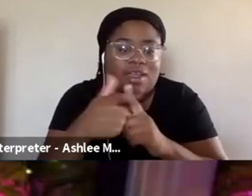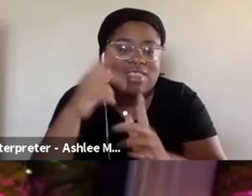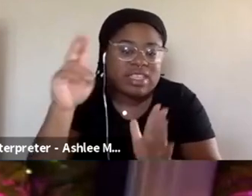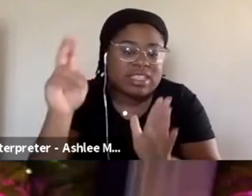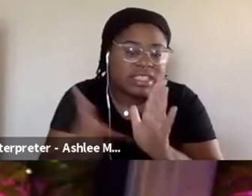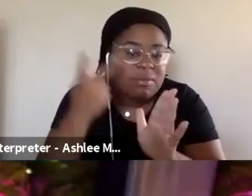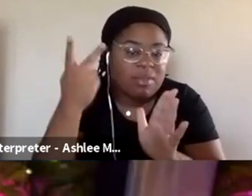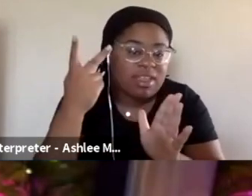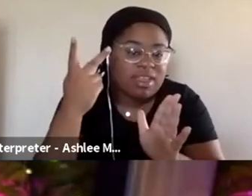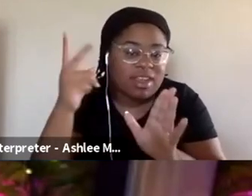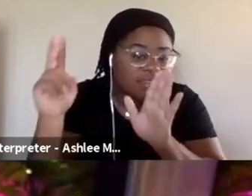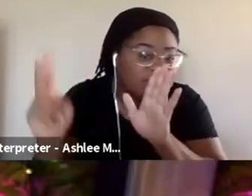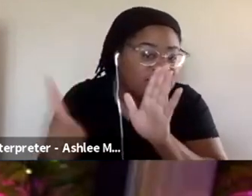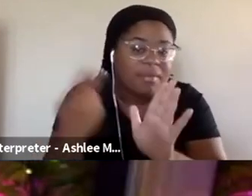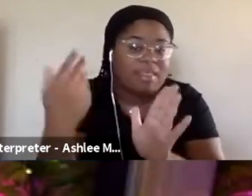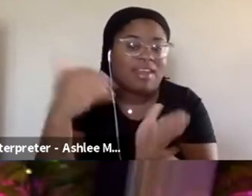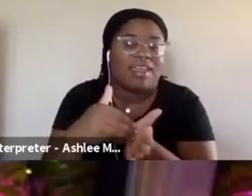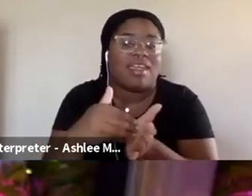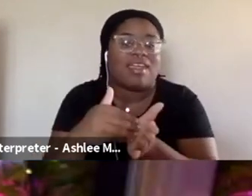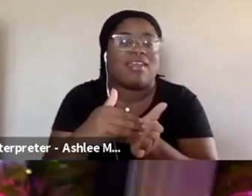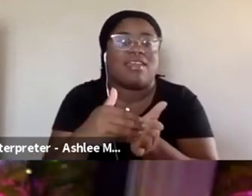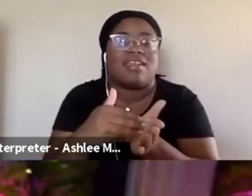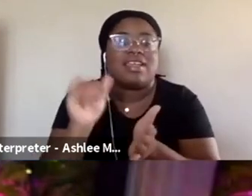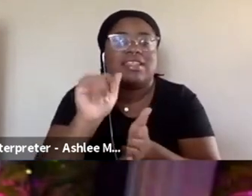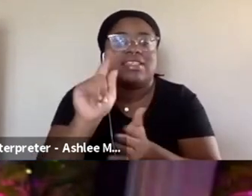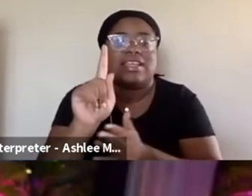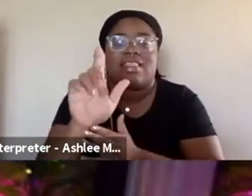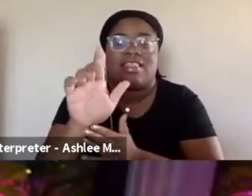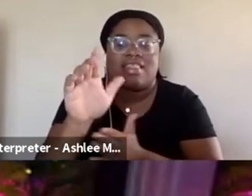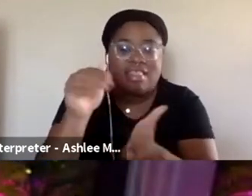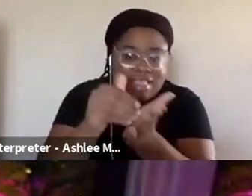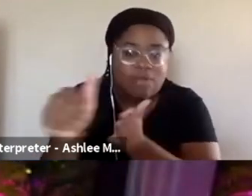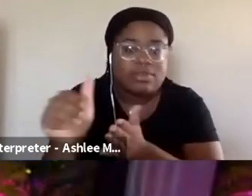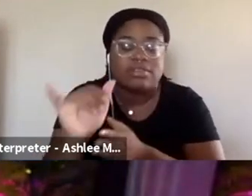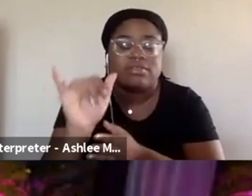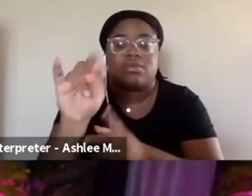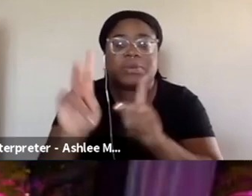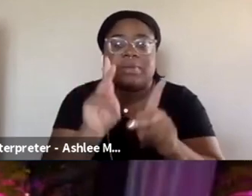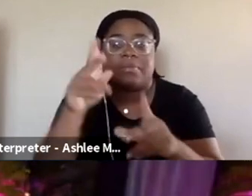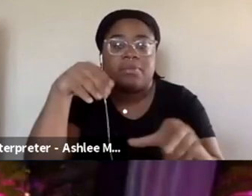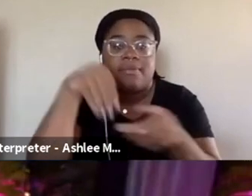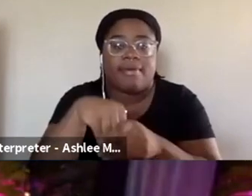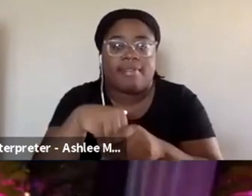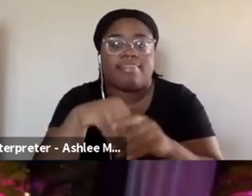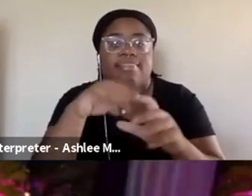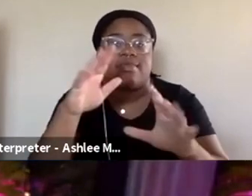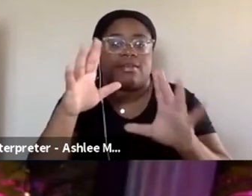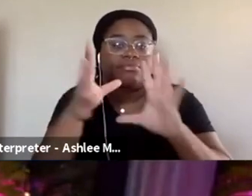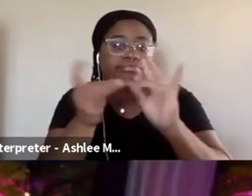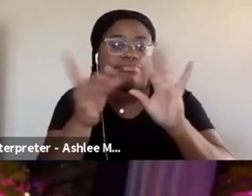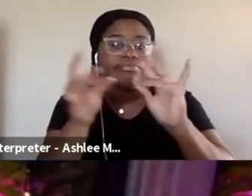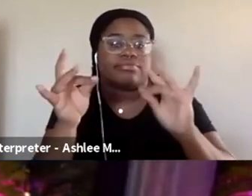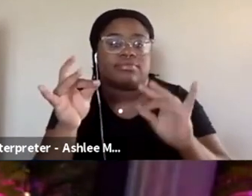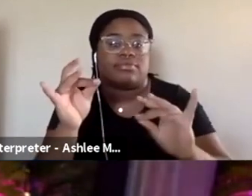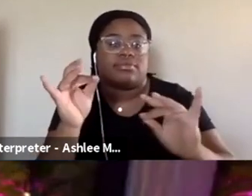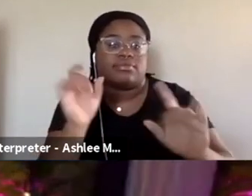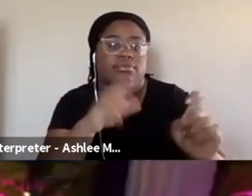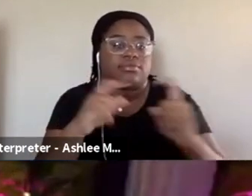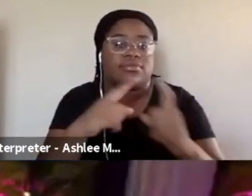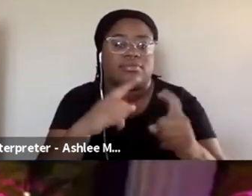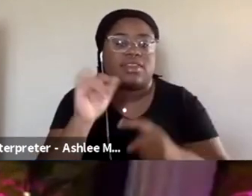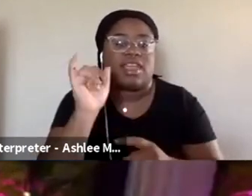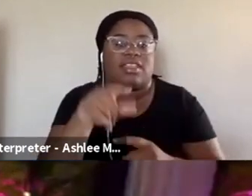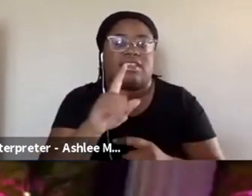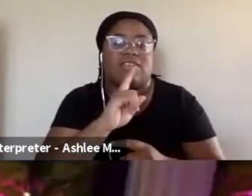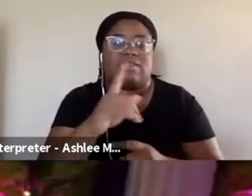and then double it again. And then it's like thousands of that comment in chat. It's it's kind of a nightmare for your